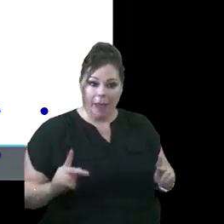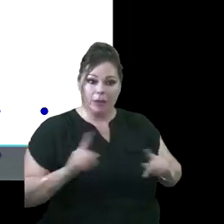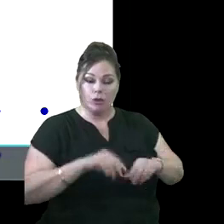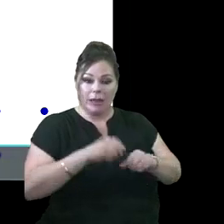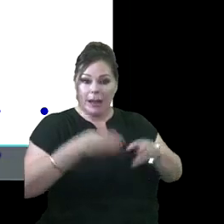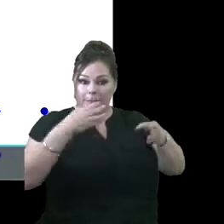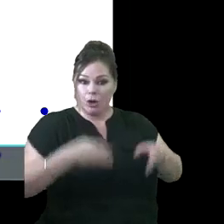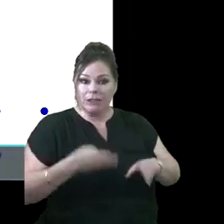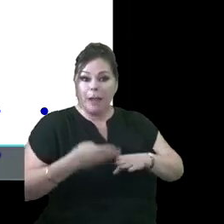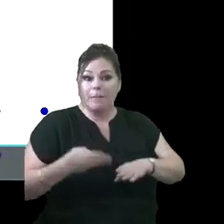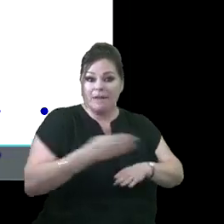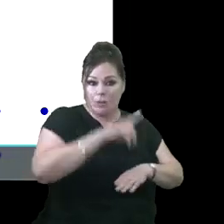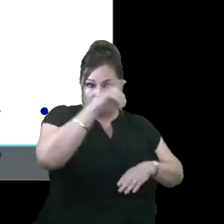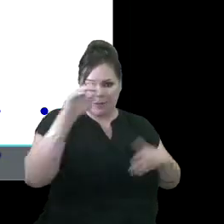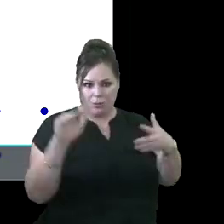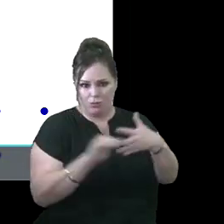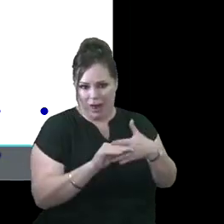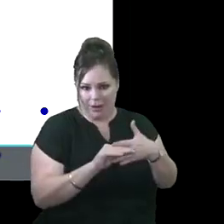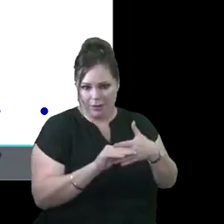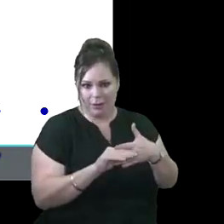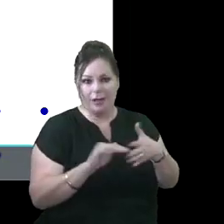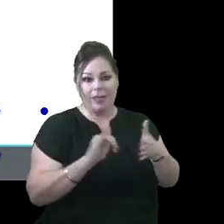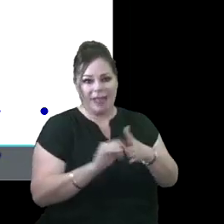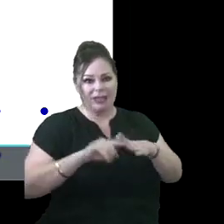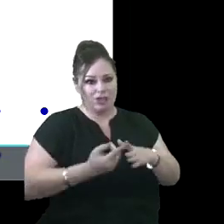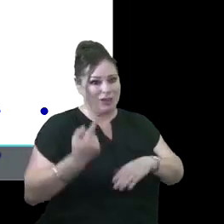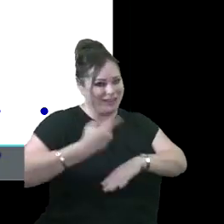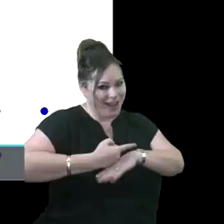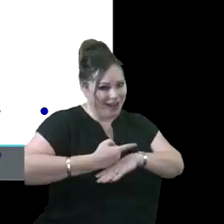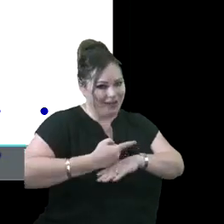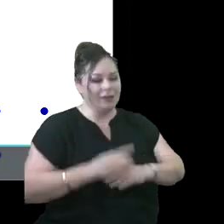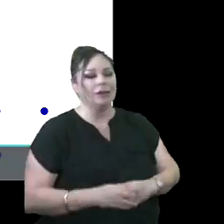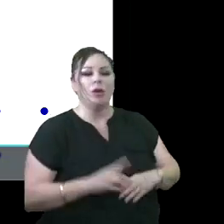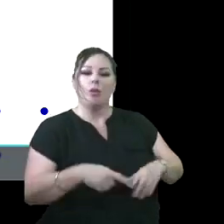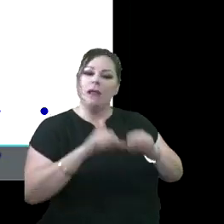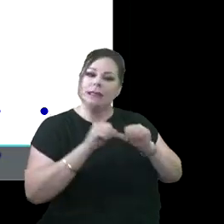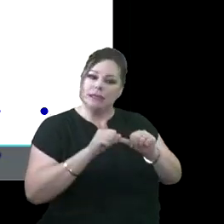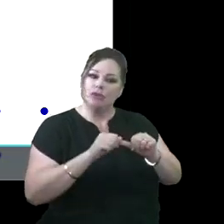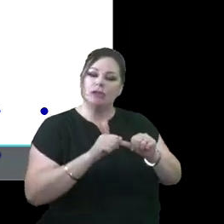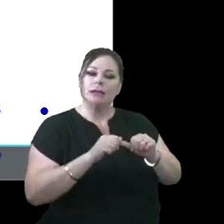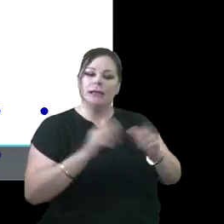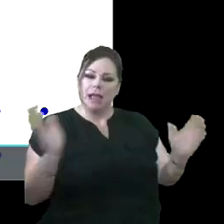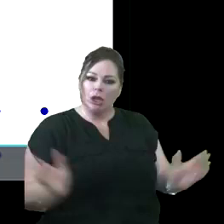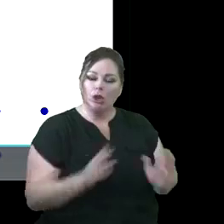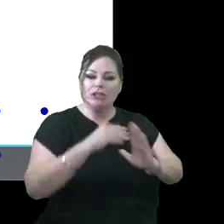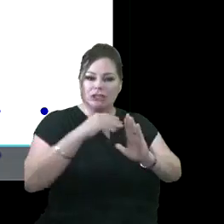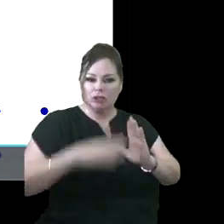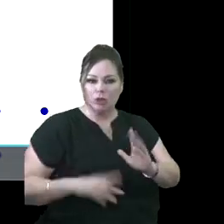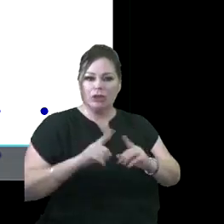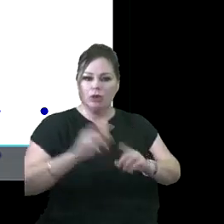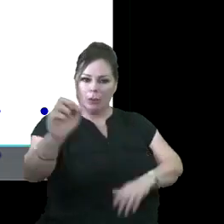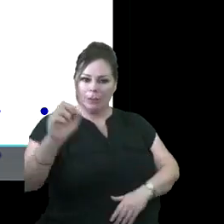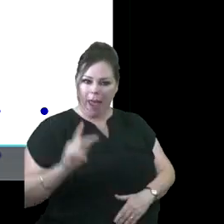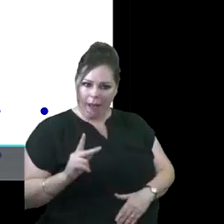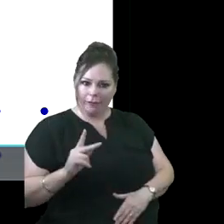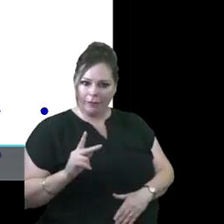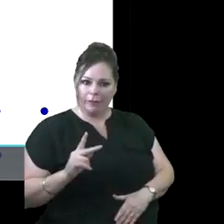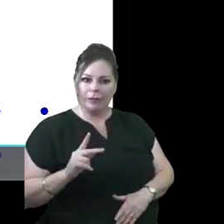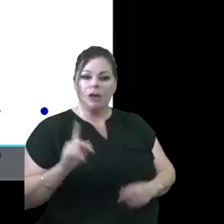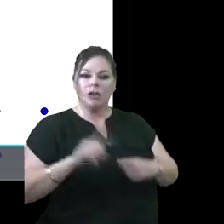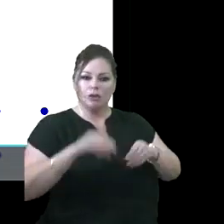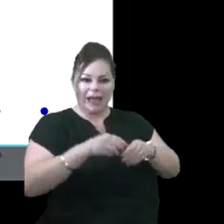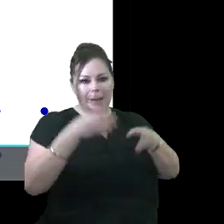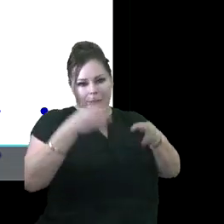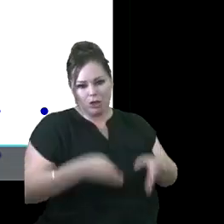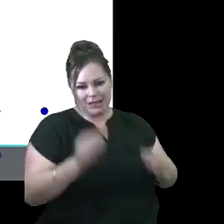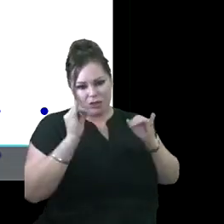to the summer break, which started today. We have been continuously encouraging our scholars to return to in